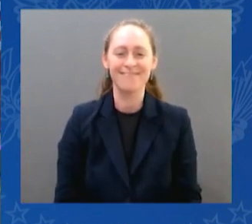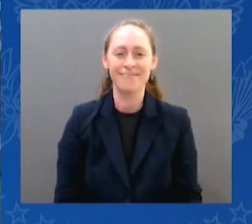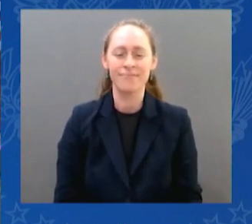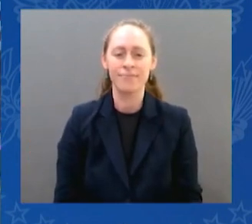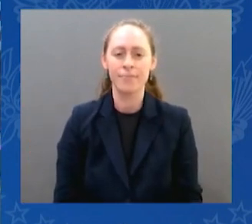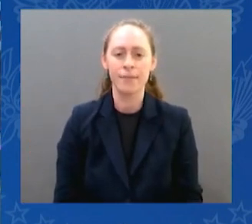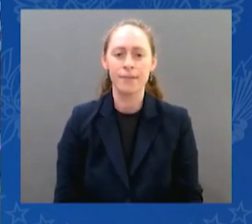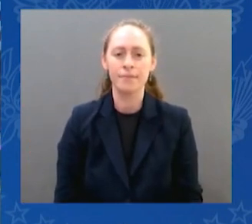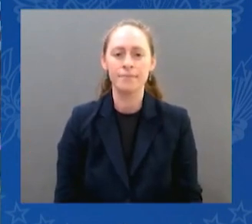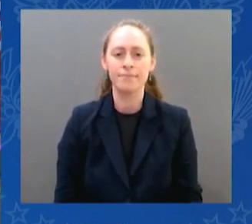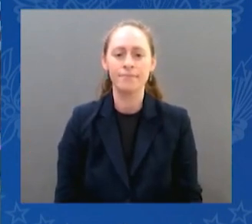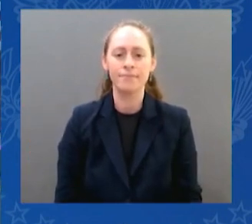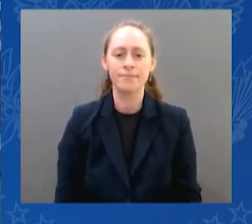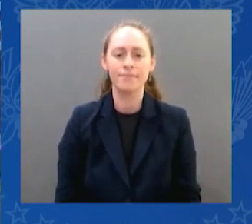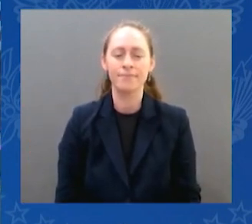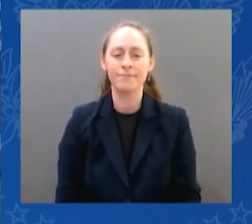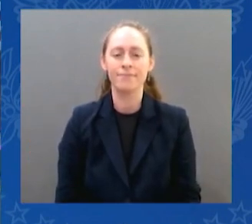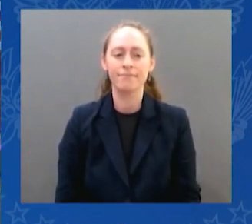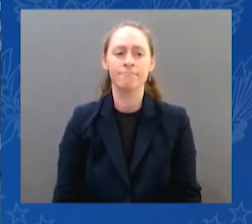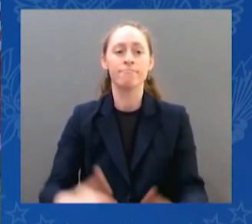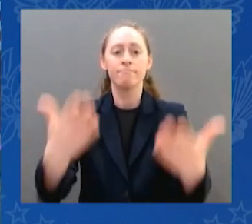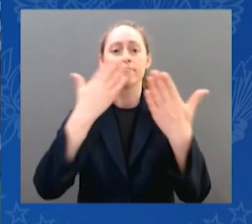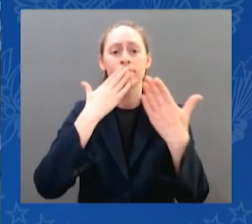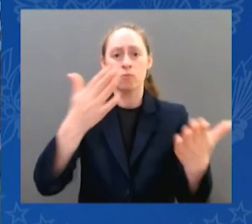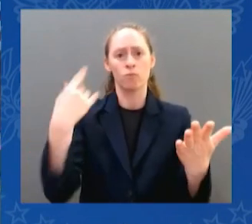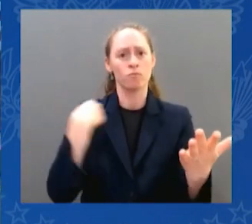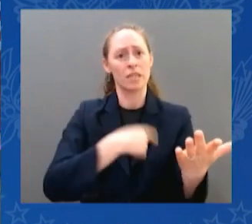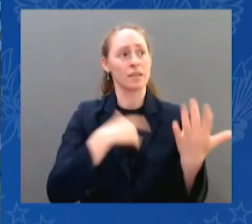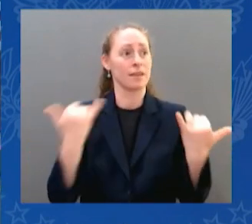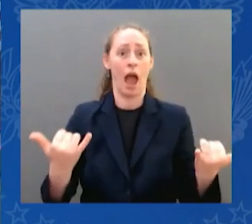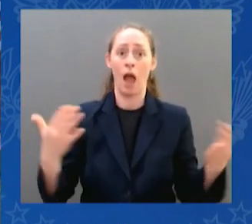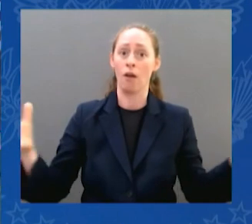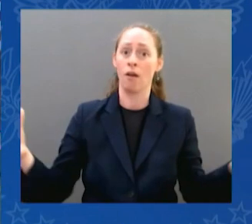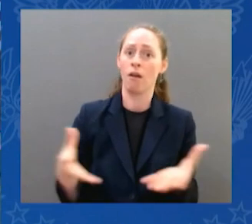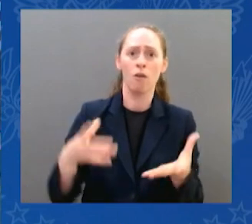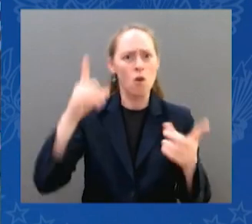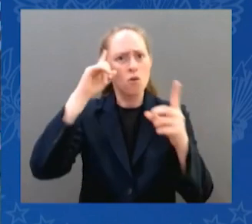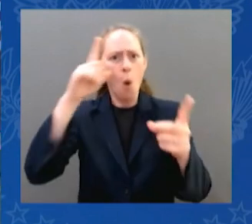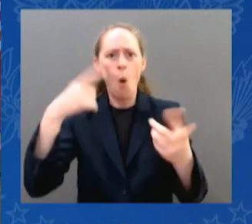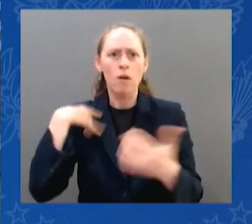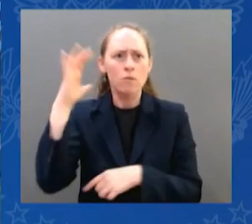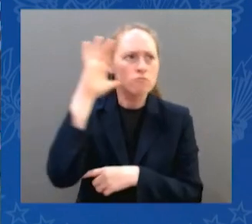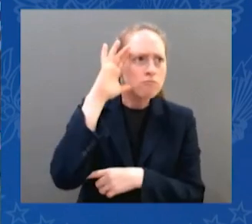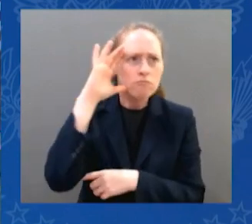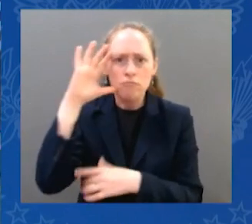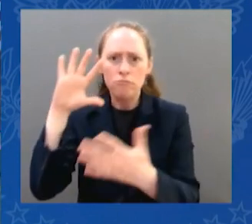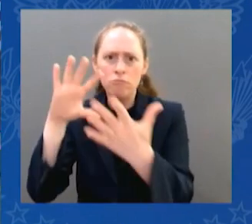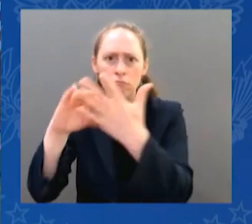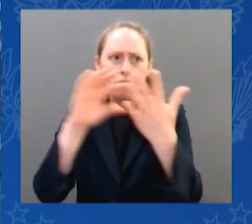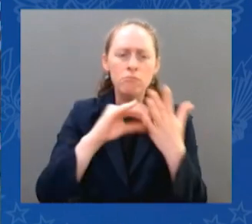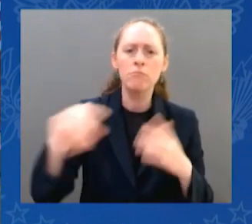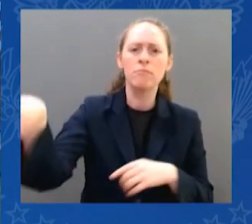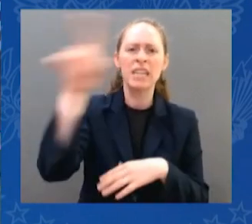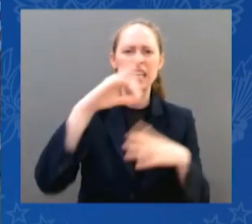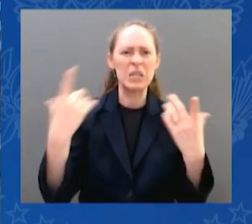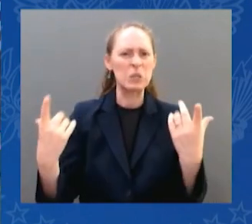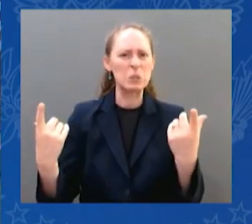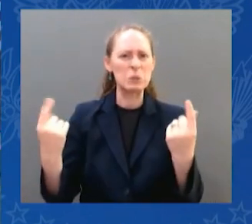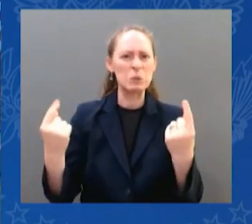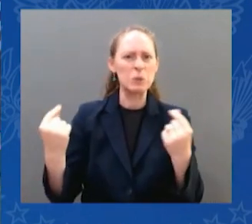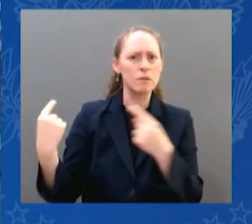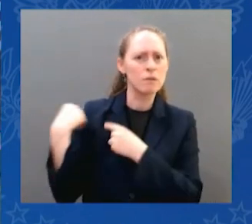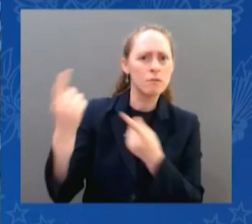what you've done and further action that you're planning to take. So we're going to start with you, Governor Hochul, from New York.